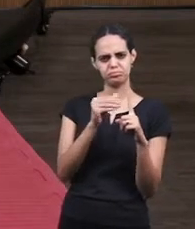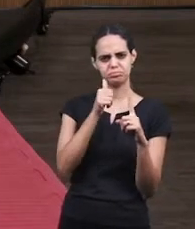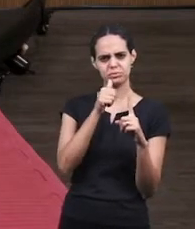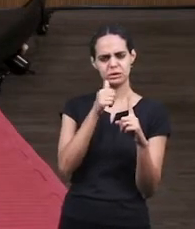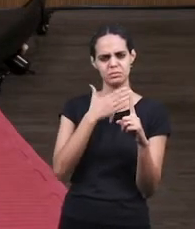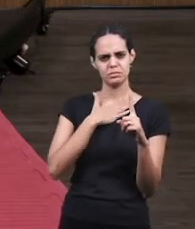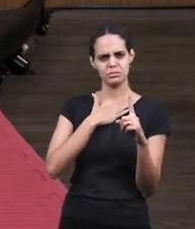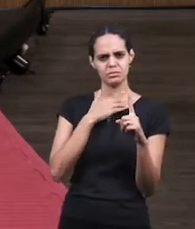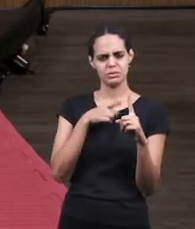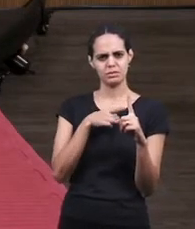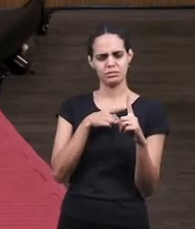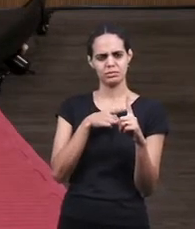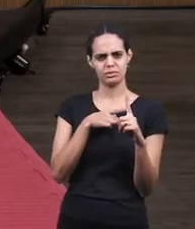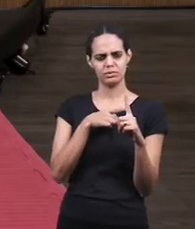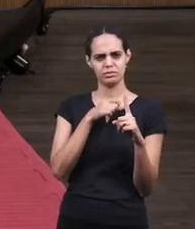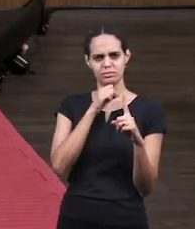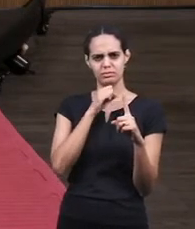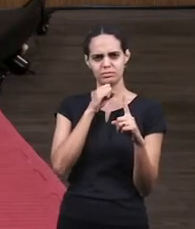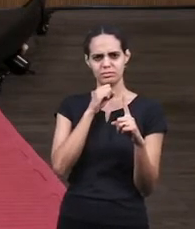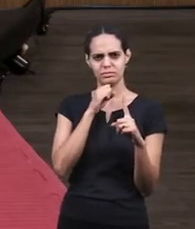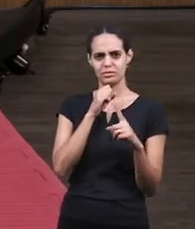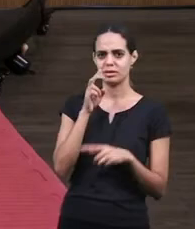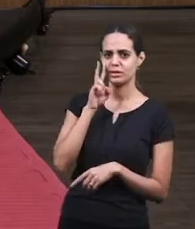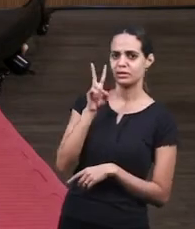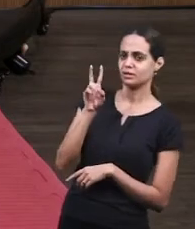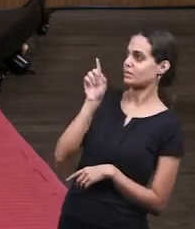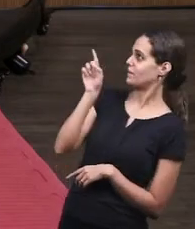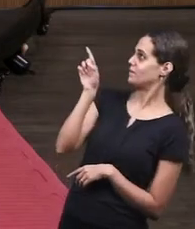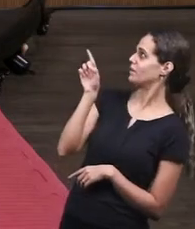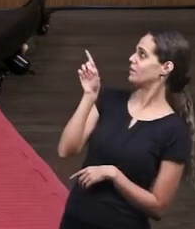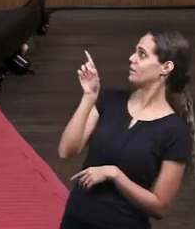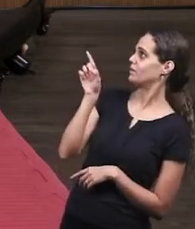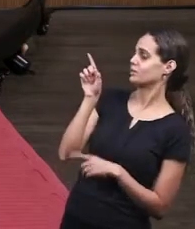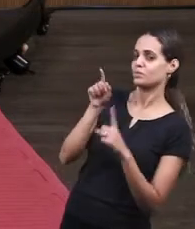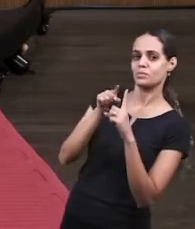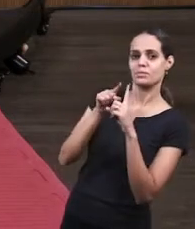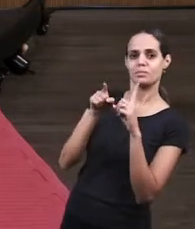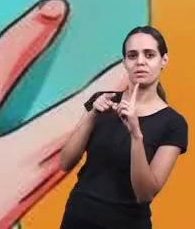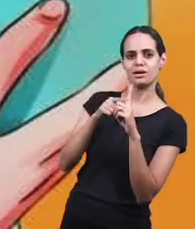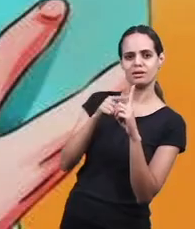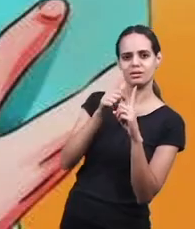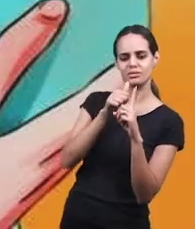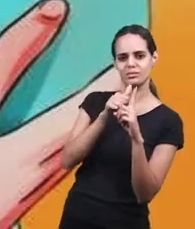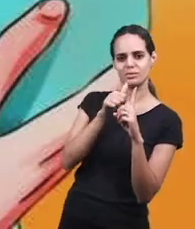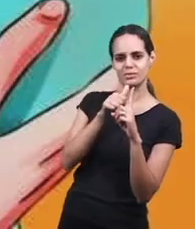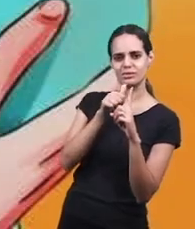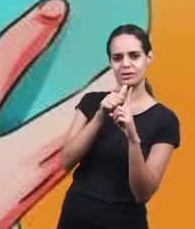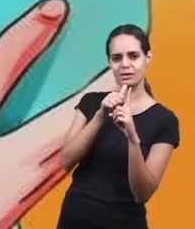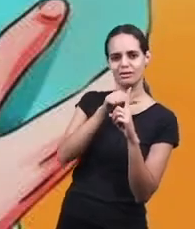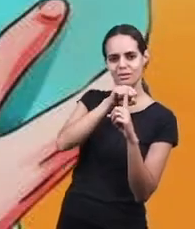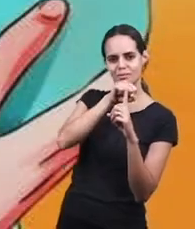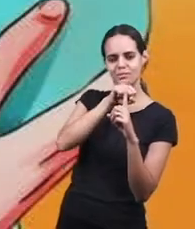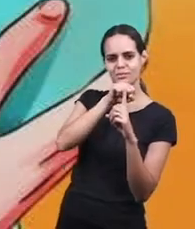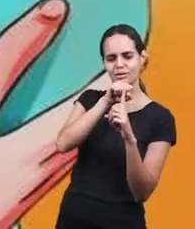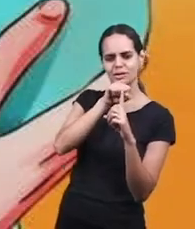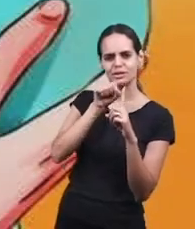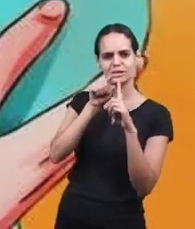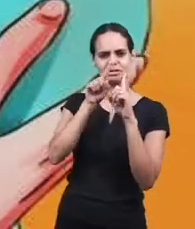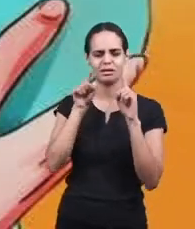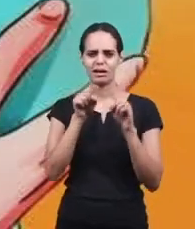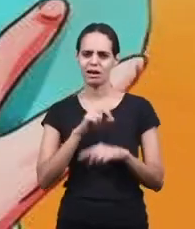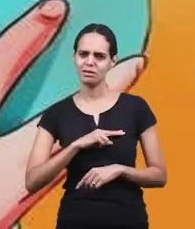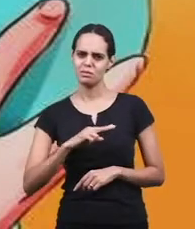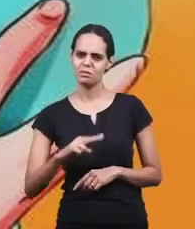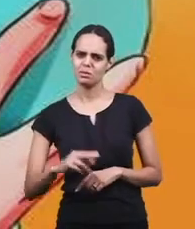do you see the screen here right a mother's belly the nicodemus already as an adult